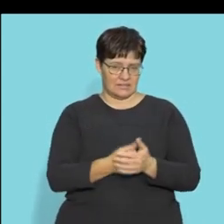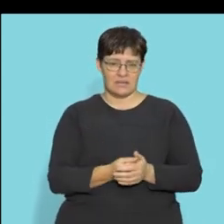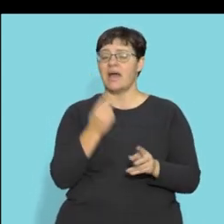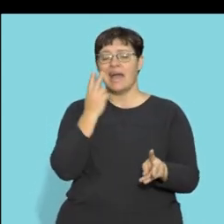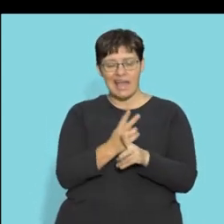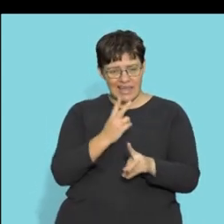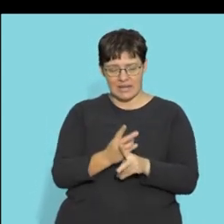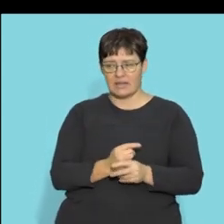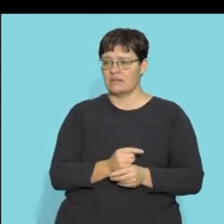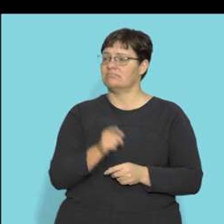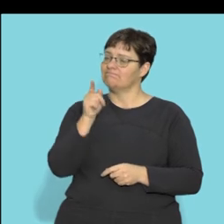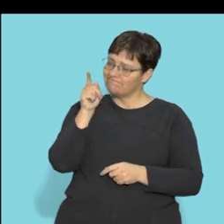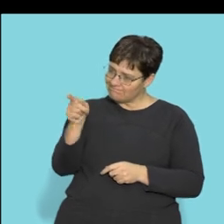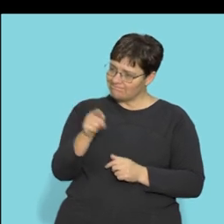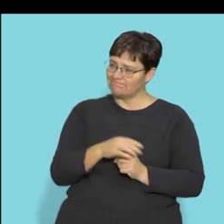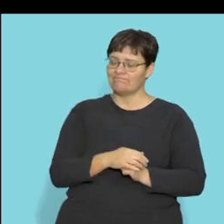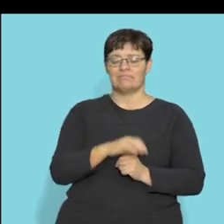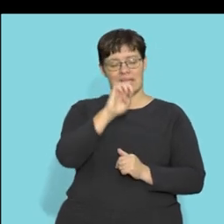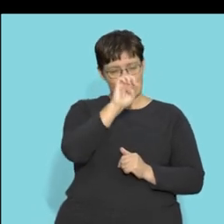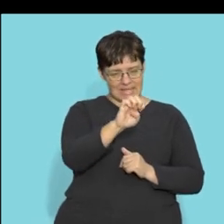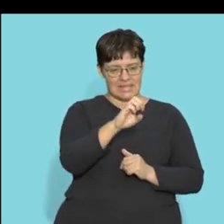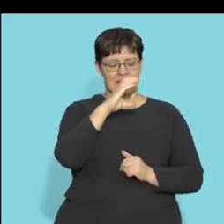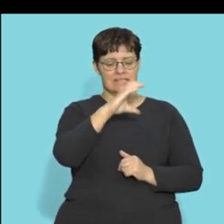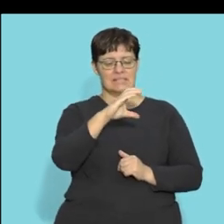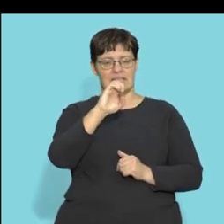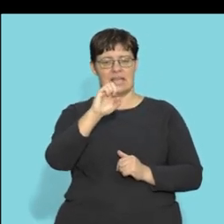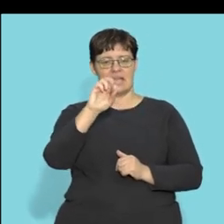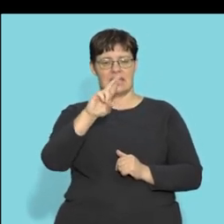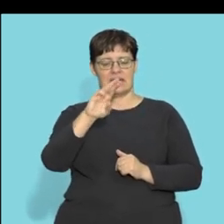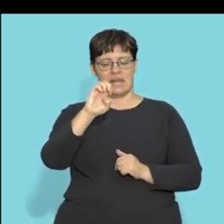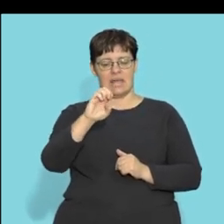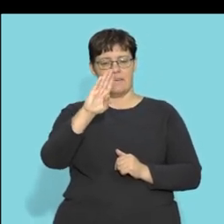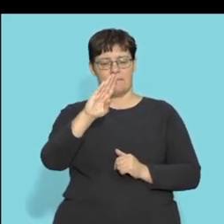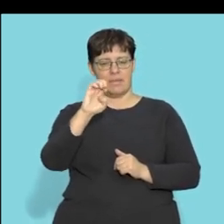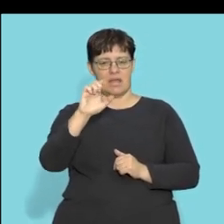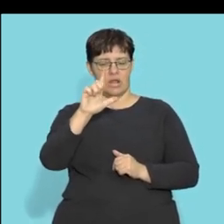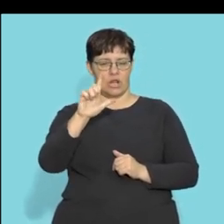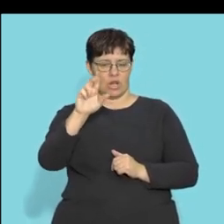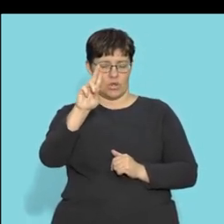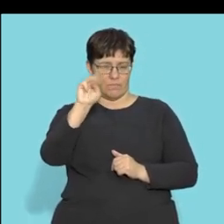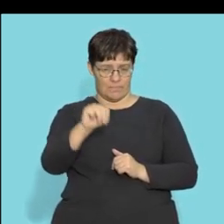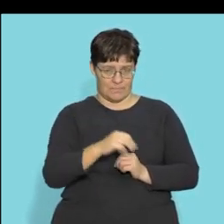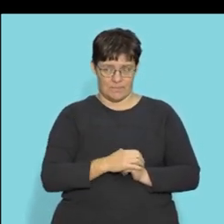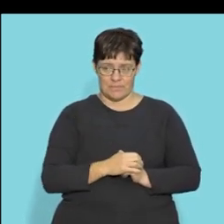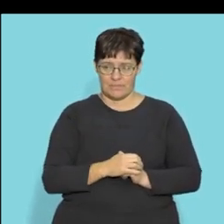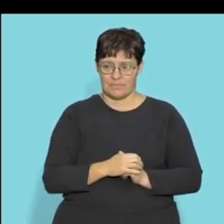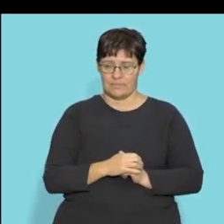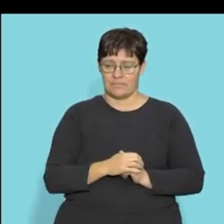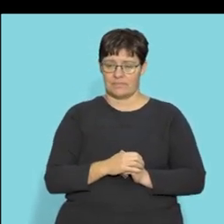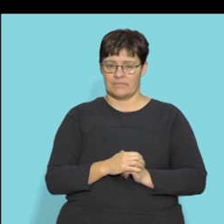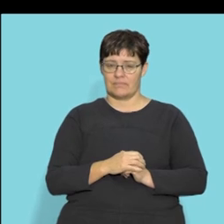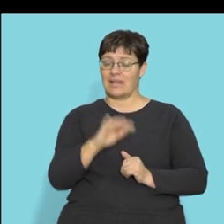again this would be your cerebellum that part there the small brain there and